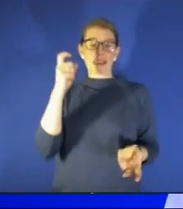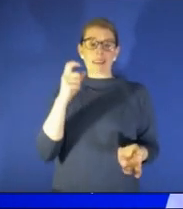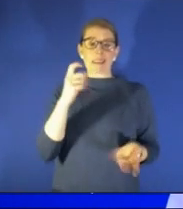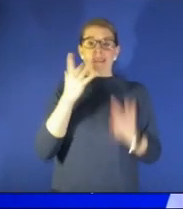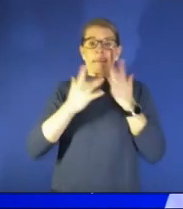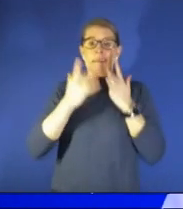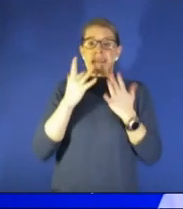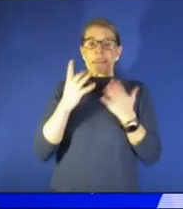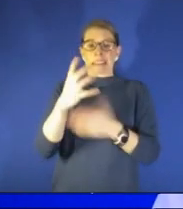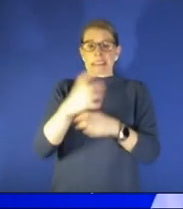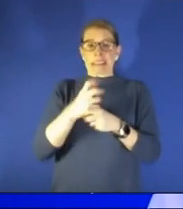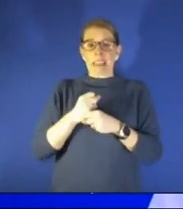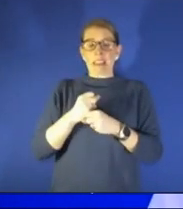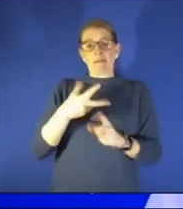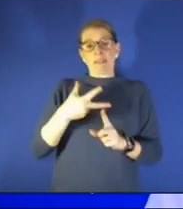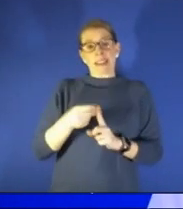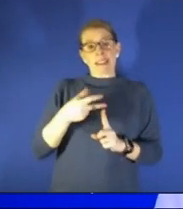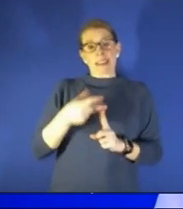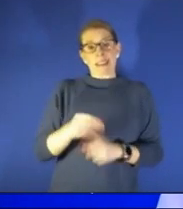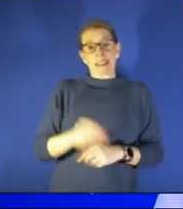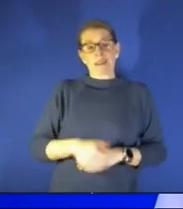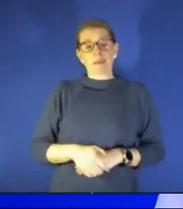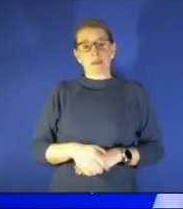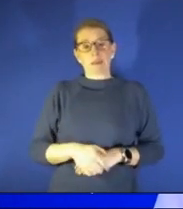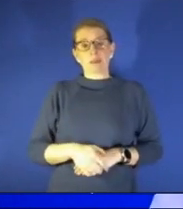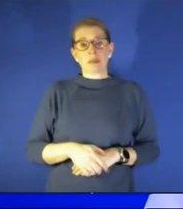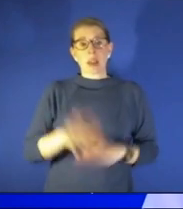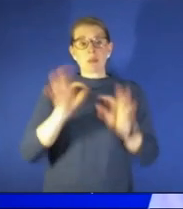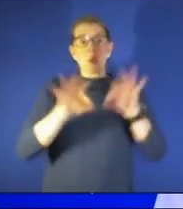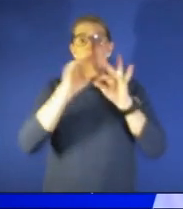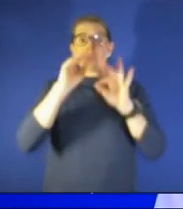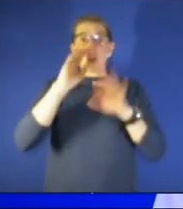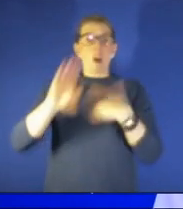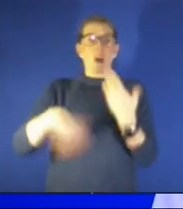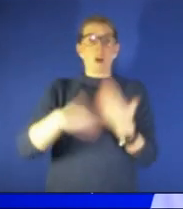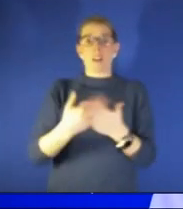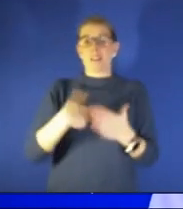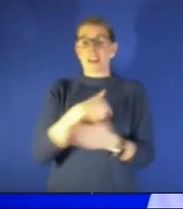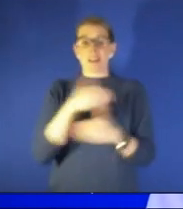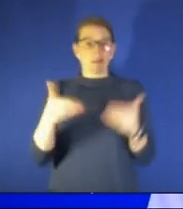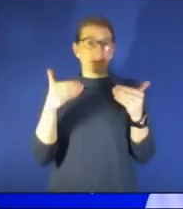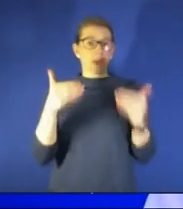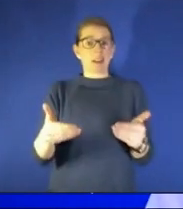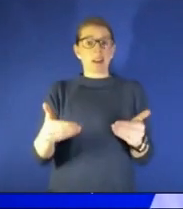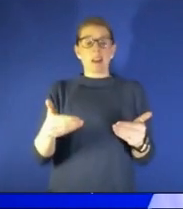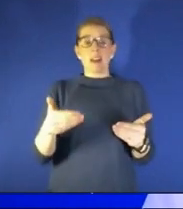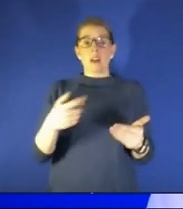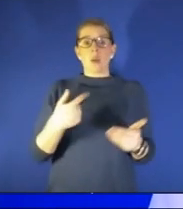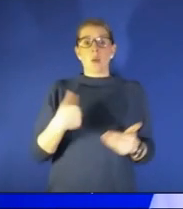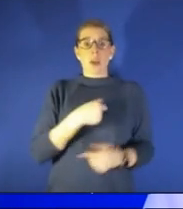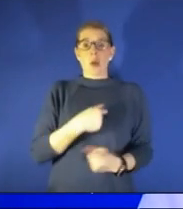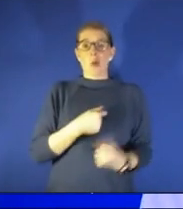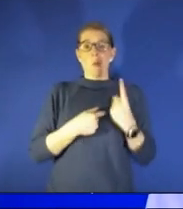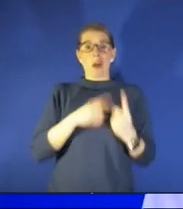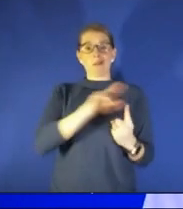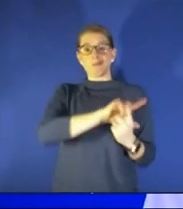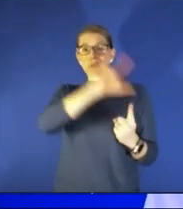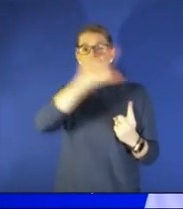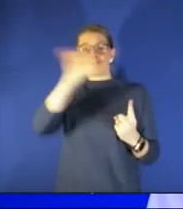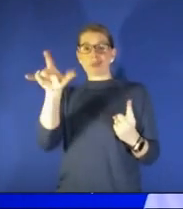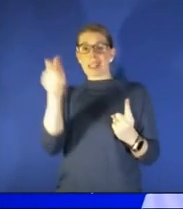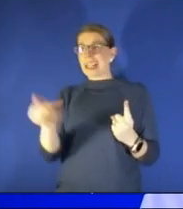i think it's going to be important moving forward for all of us even here because we know we are just one plane flight away from really anywhere in the world